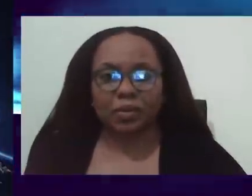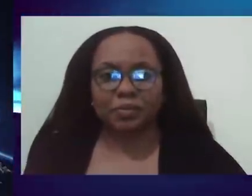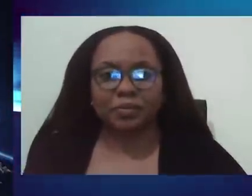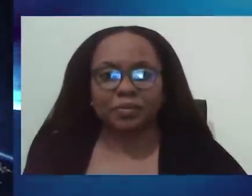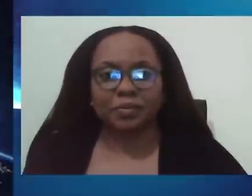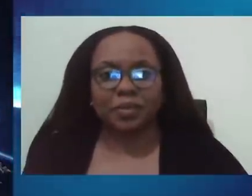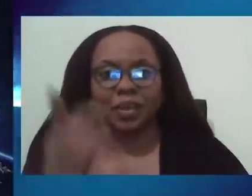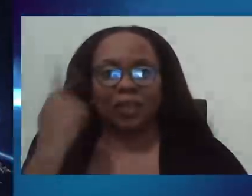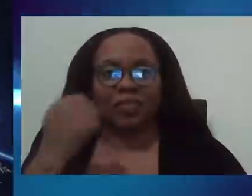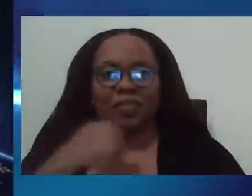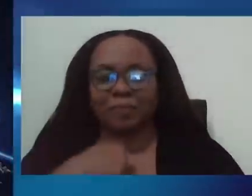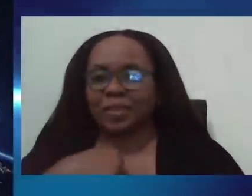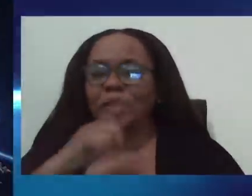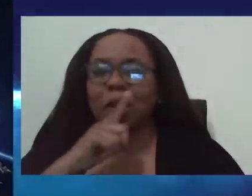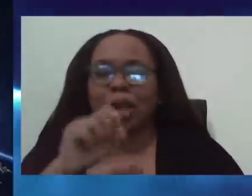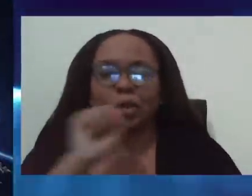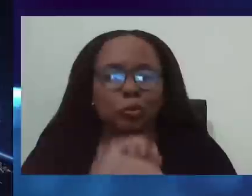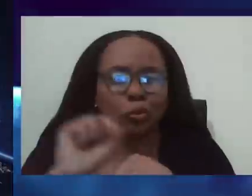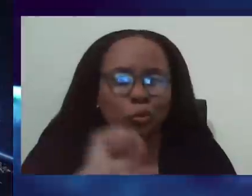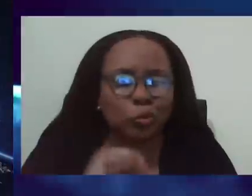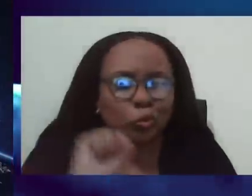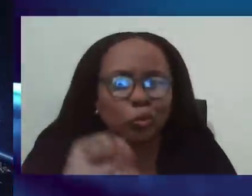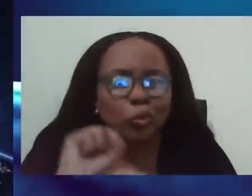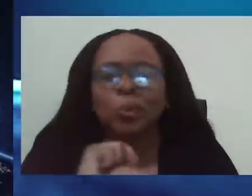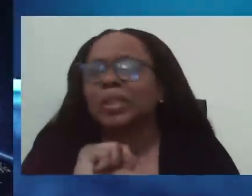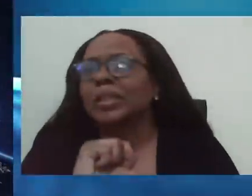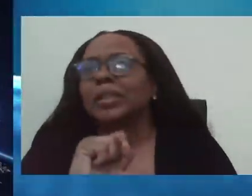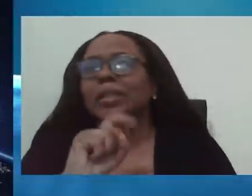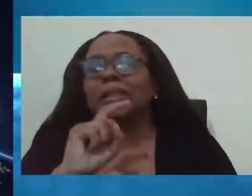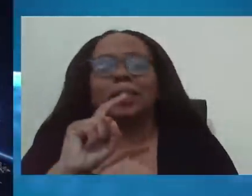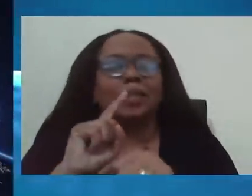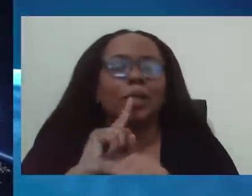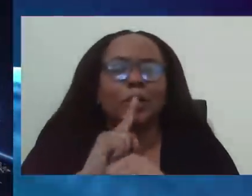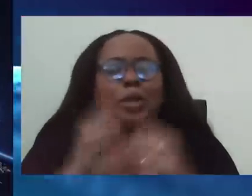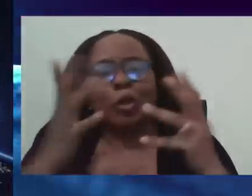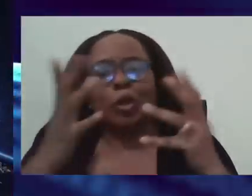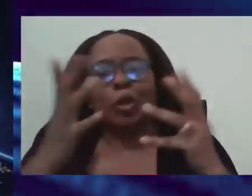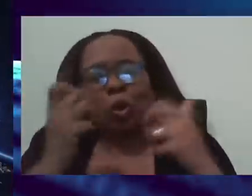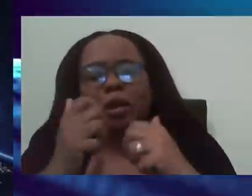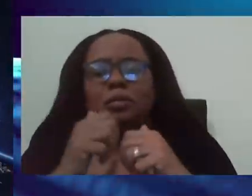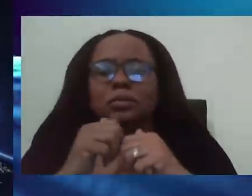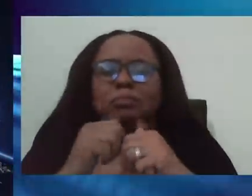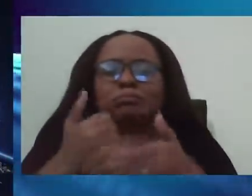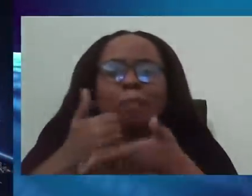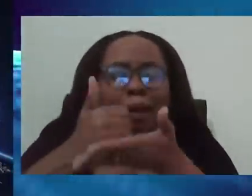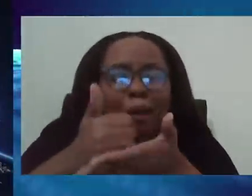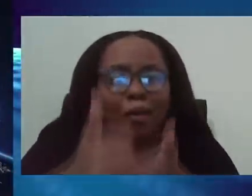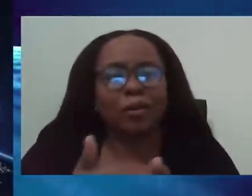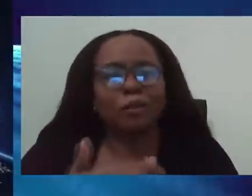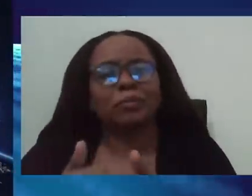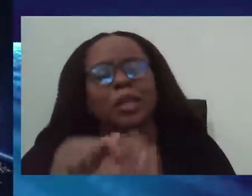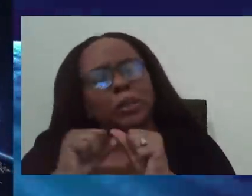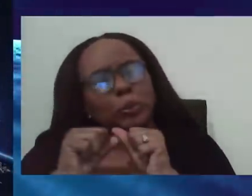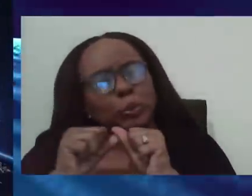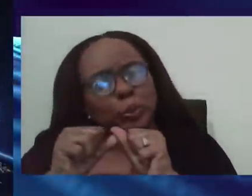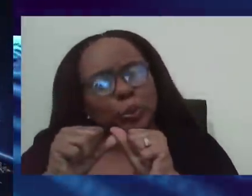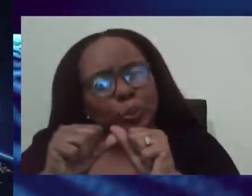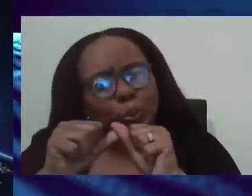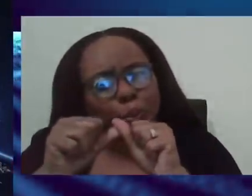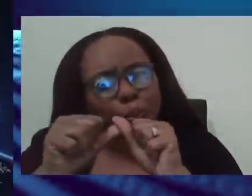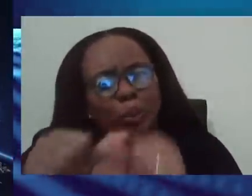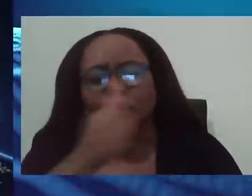will say this there. Um, but we, we, we, we continue to press on. And I want to, first of all,